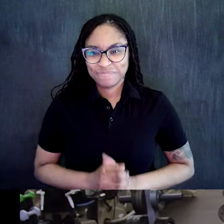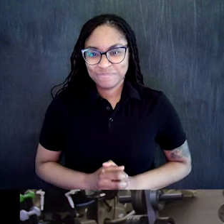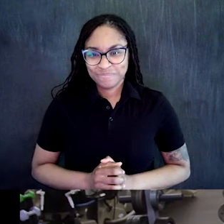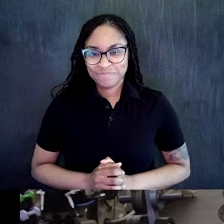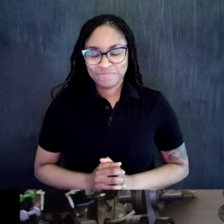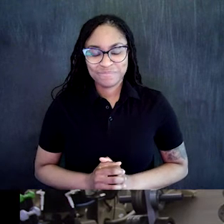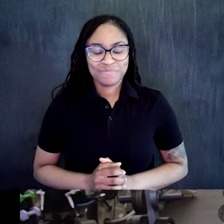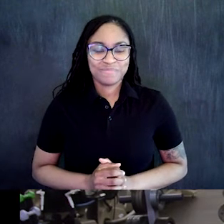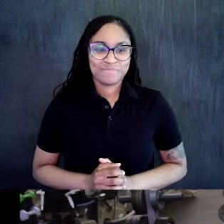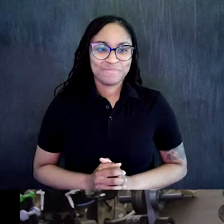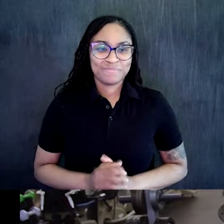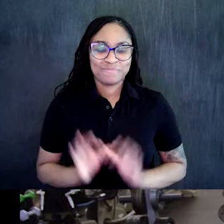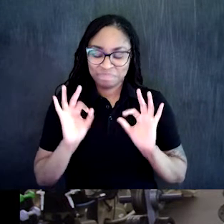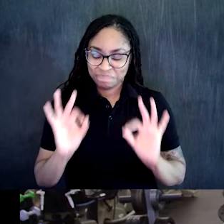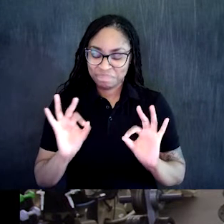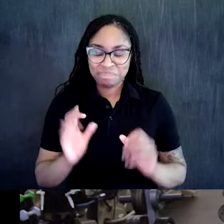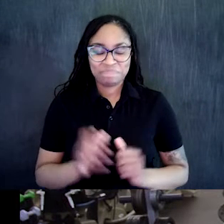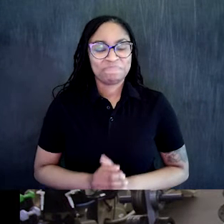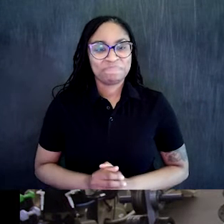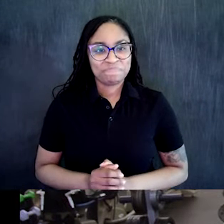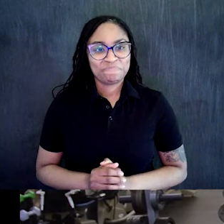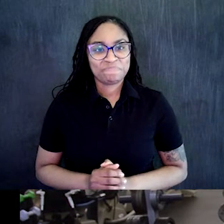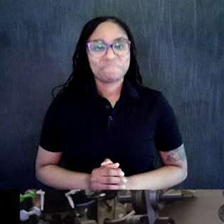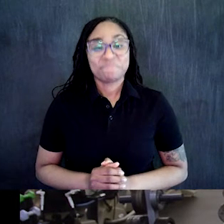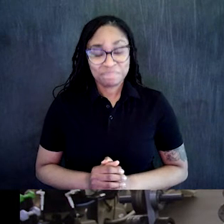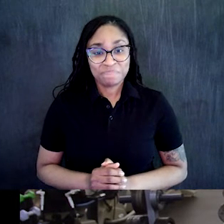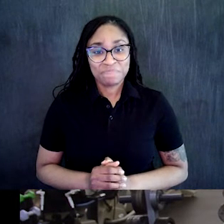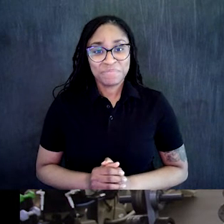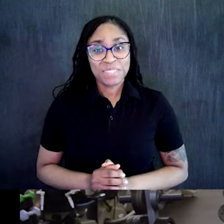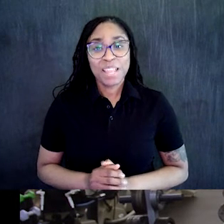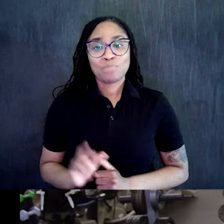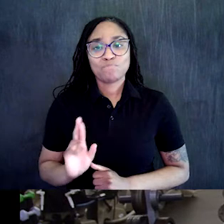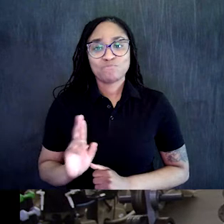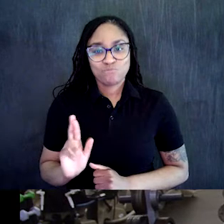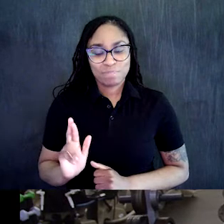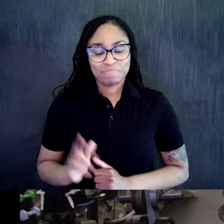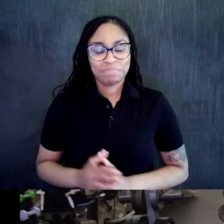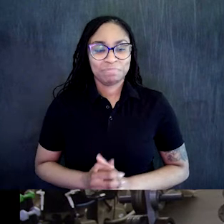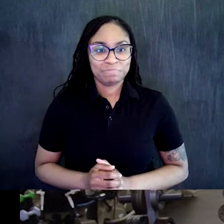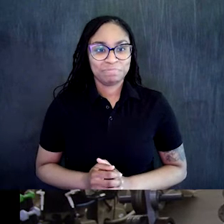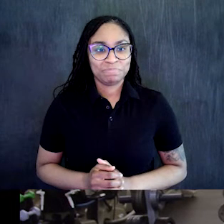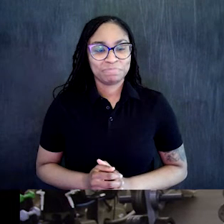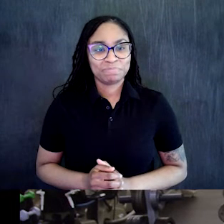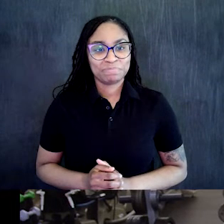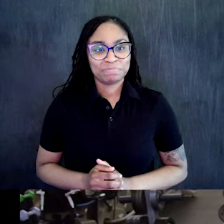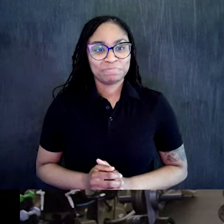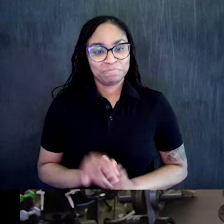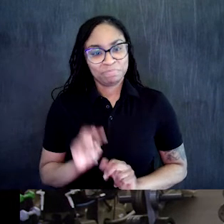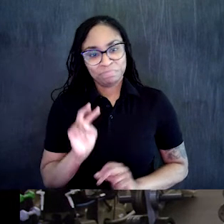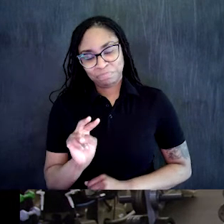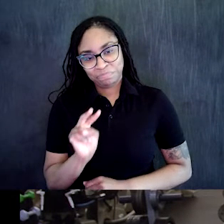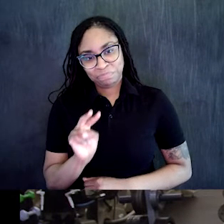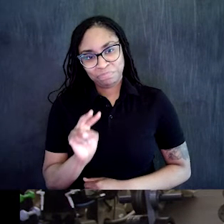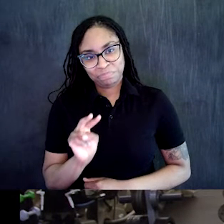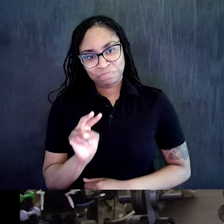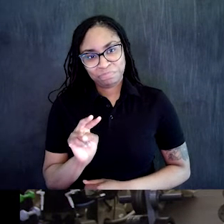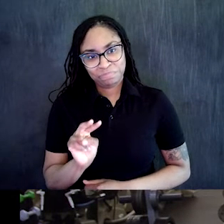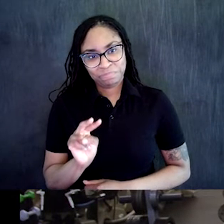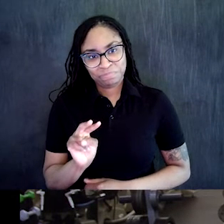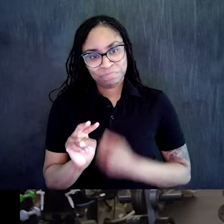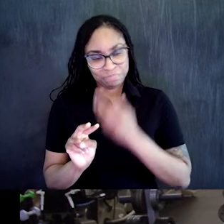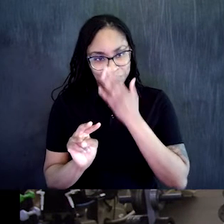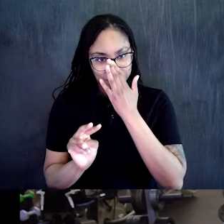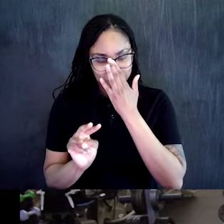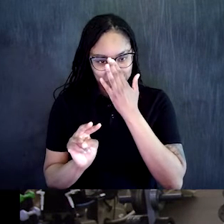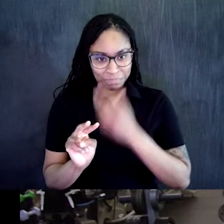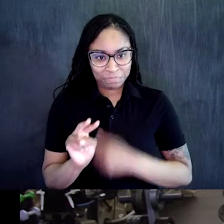and straight, pushing the hips back just like we did in the squats. All right. So we're go 10 times to either side. So let's go to